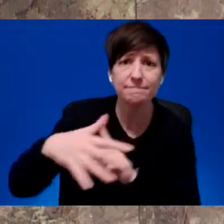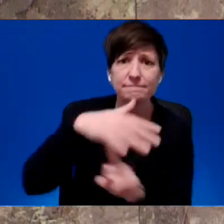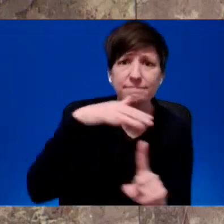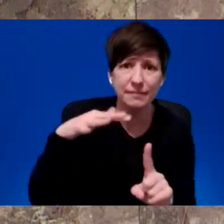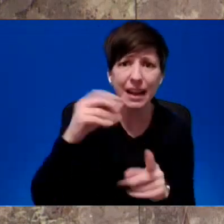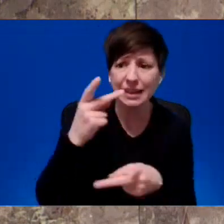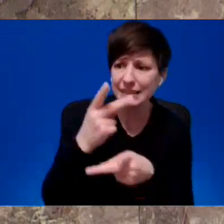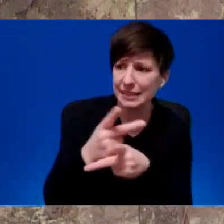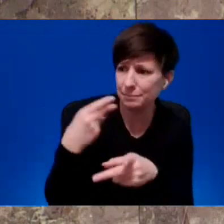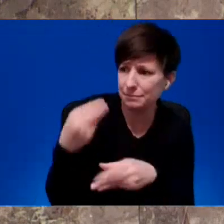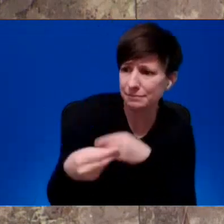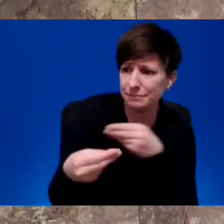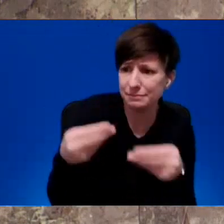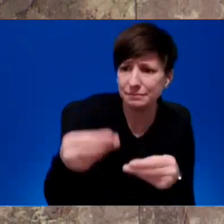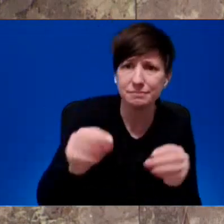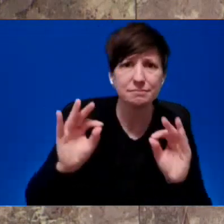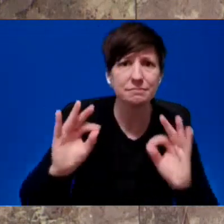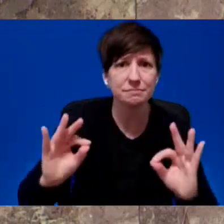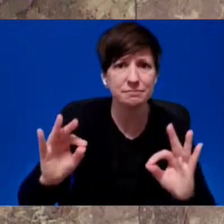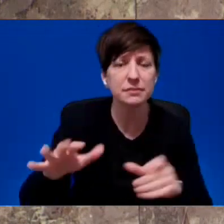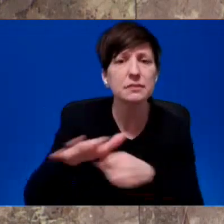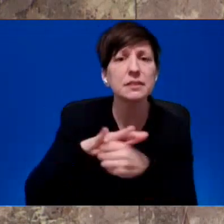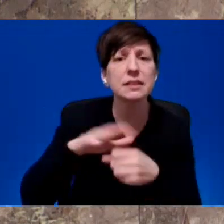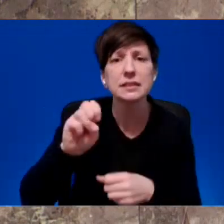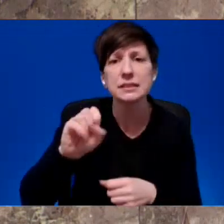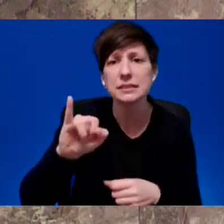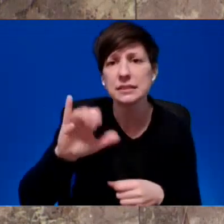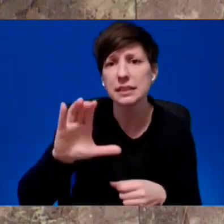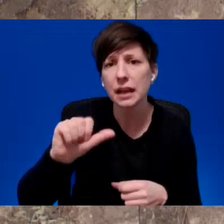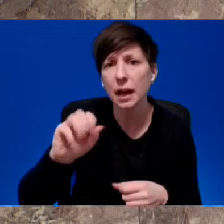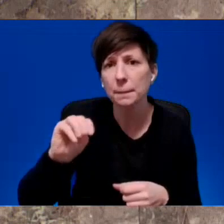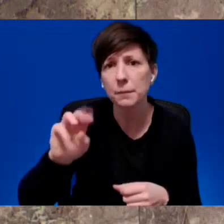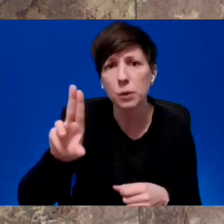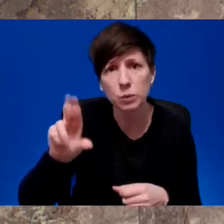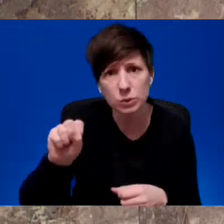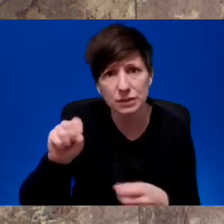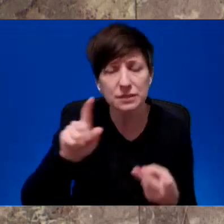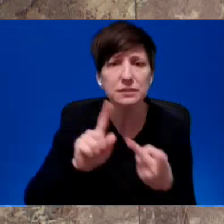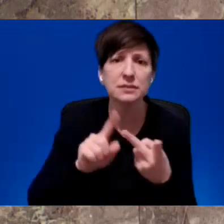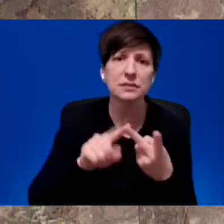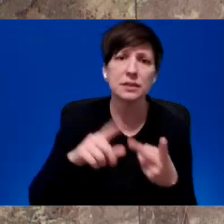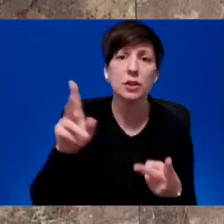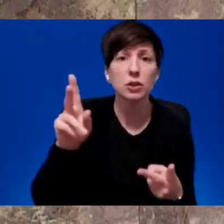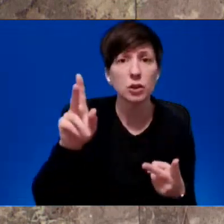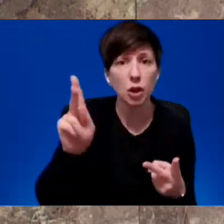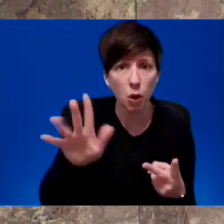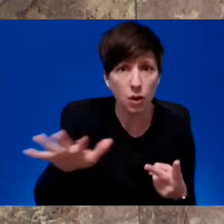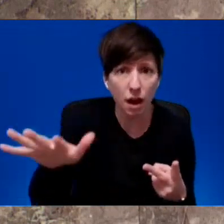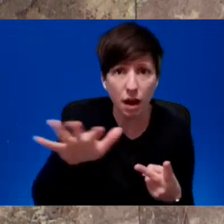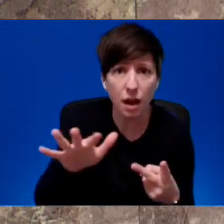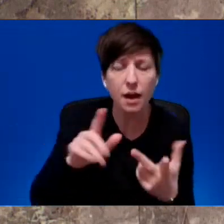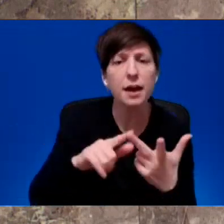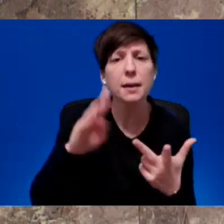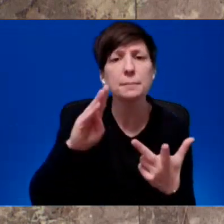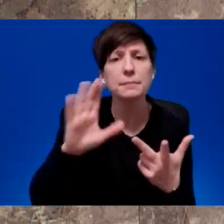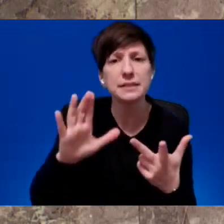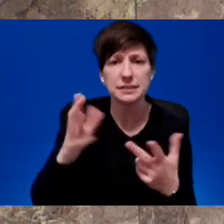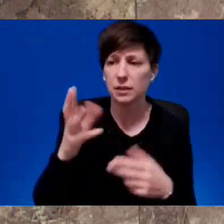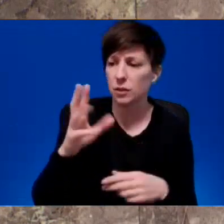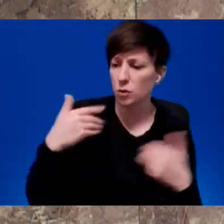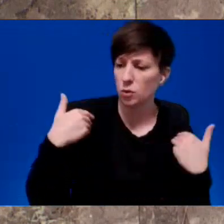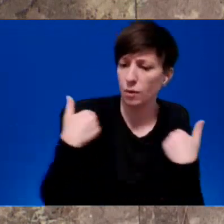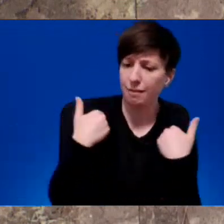The District of Sycamus, the Kelowna Chamber of Commerce, BC Wildlife Federation and others have voiced their heavy